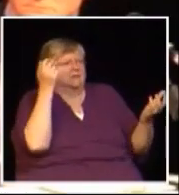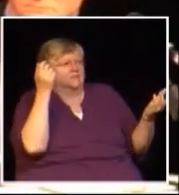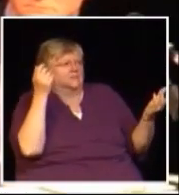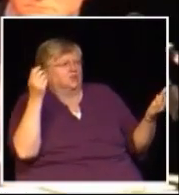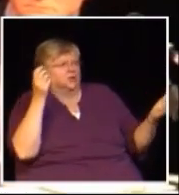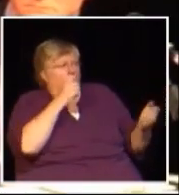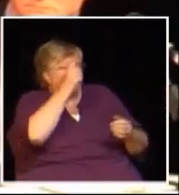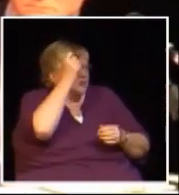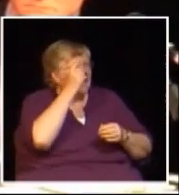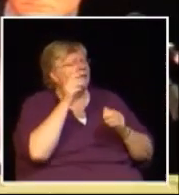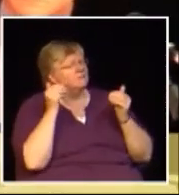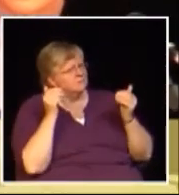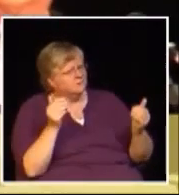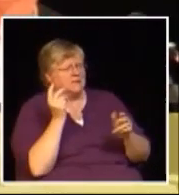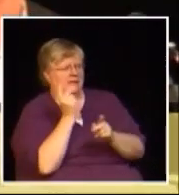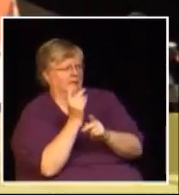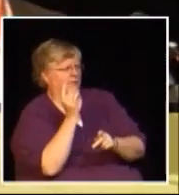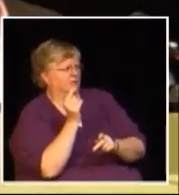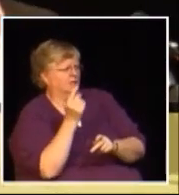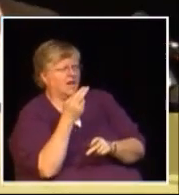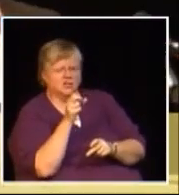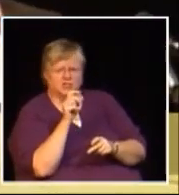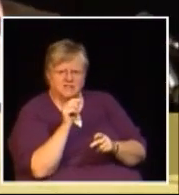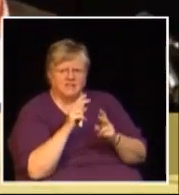let's just keep it thank you